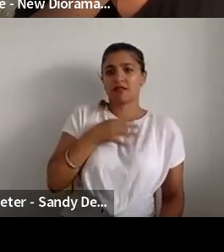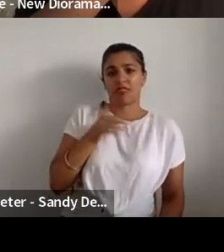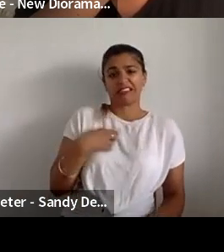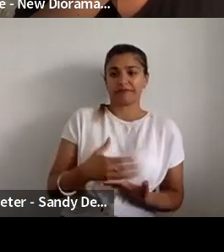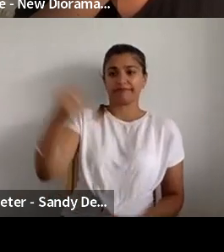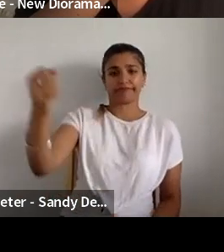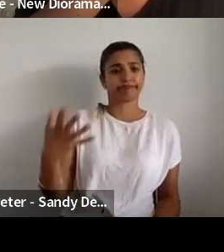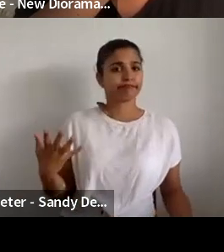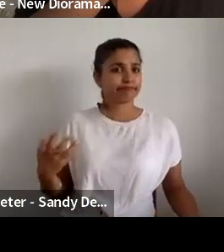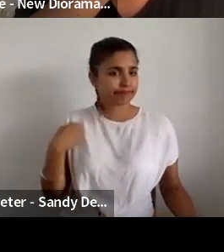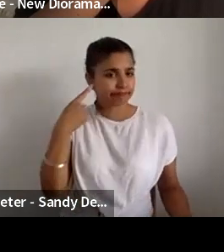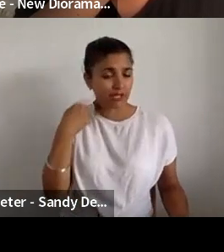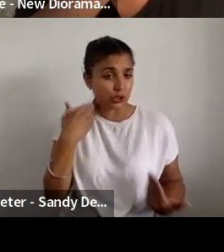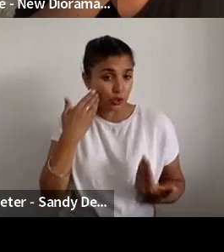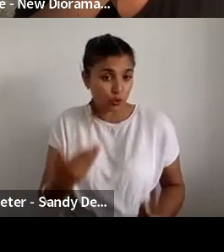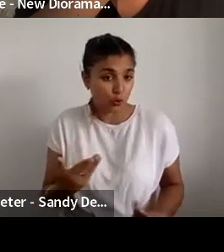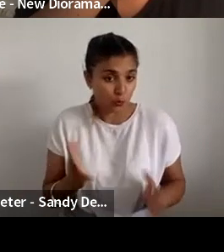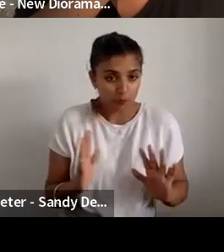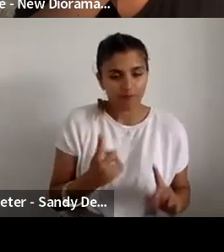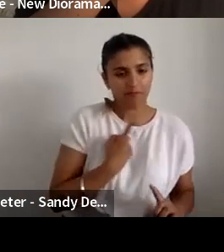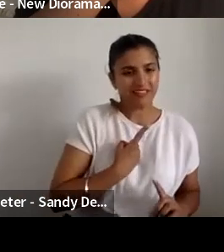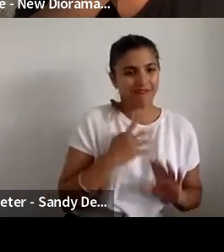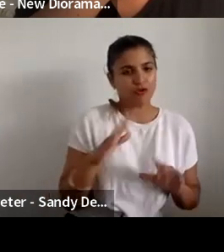has ever worked, but that's why I'm not on panels.